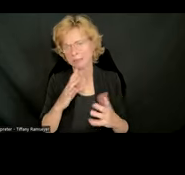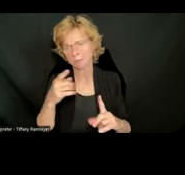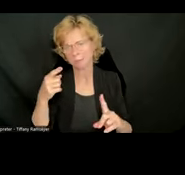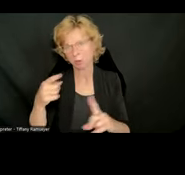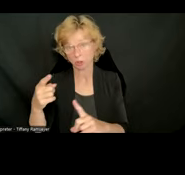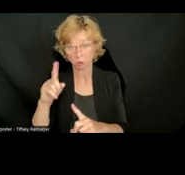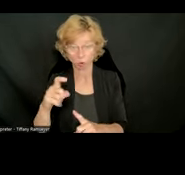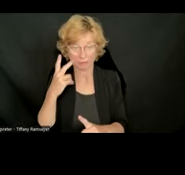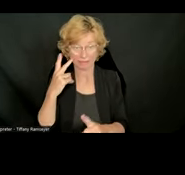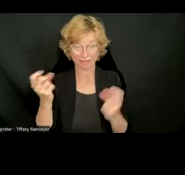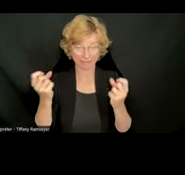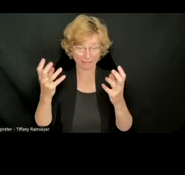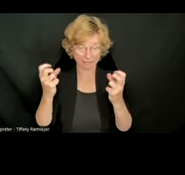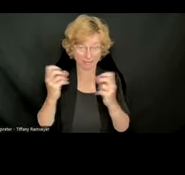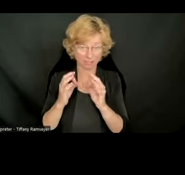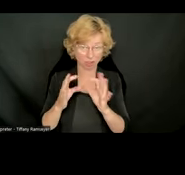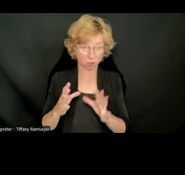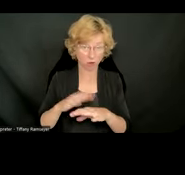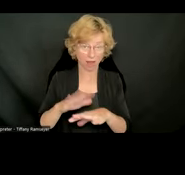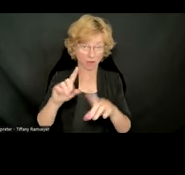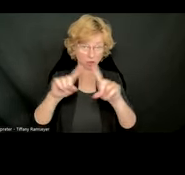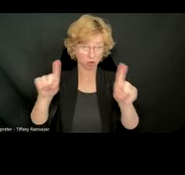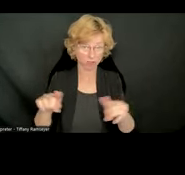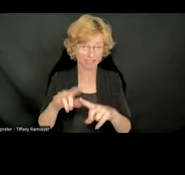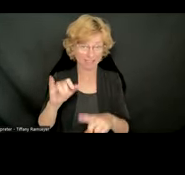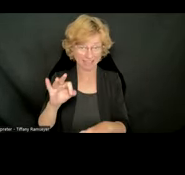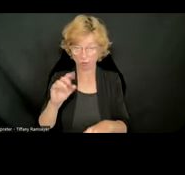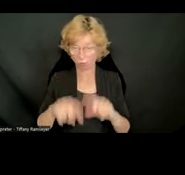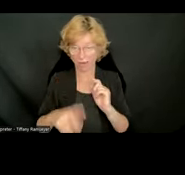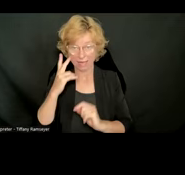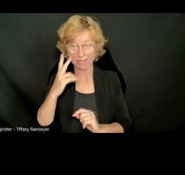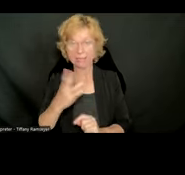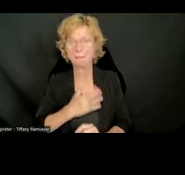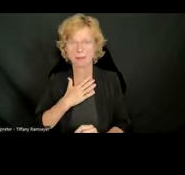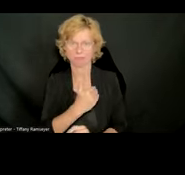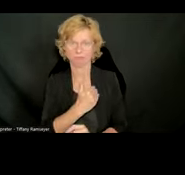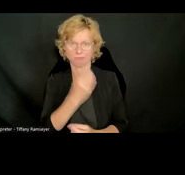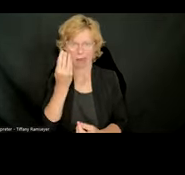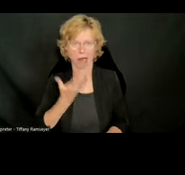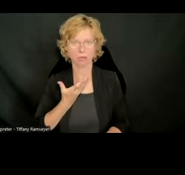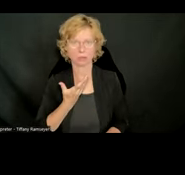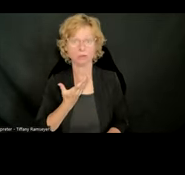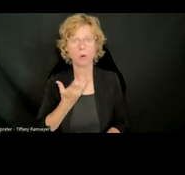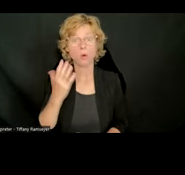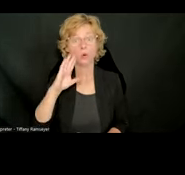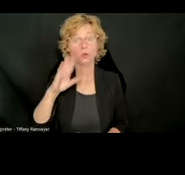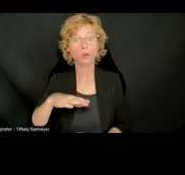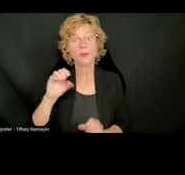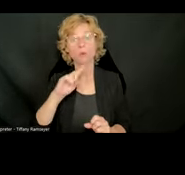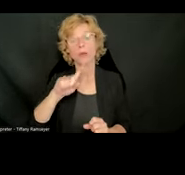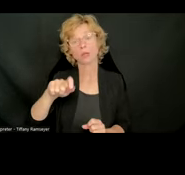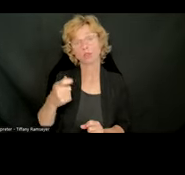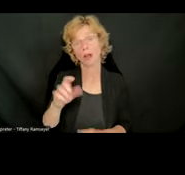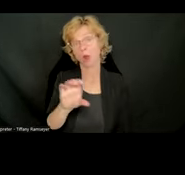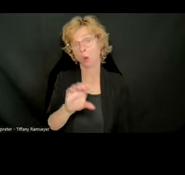ASL interpreter on your screen. So if you do not, please let us know. Please be aware that you can turn on the closed captioning